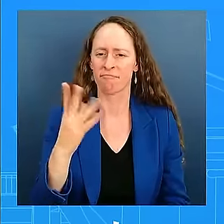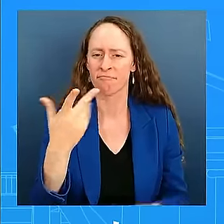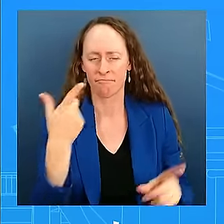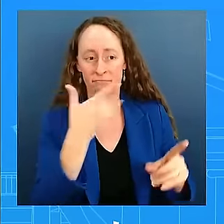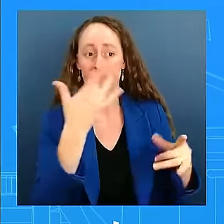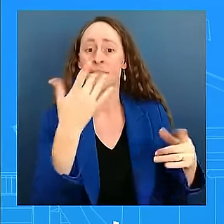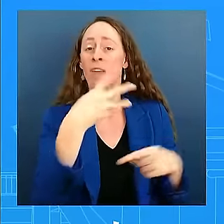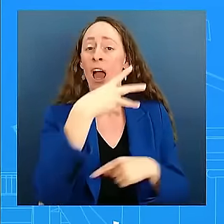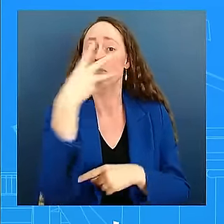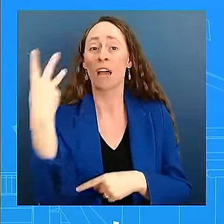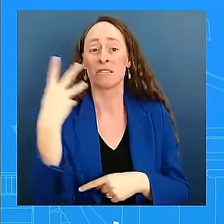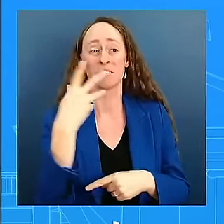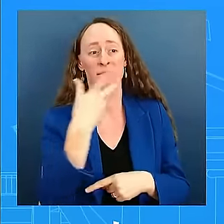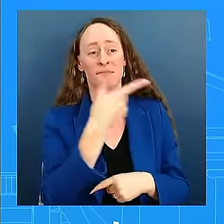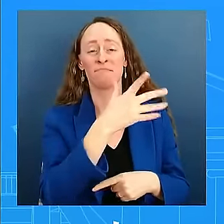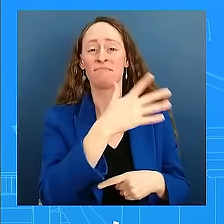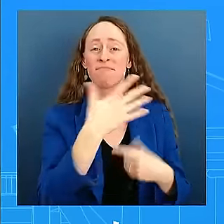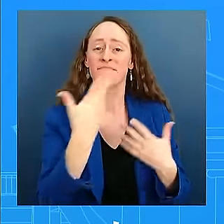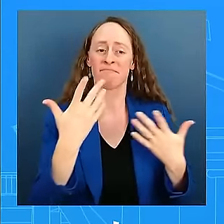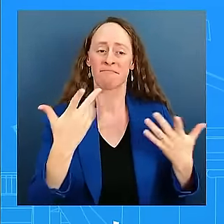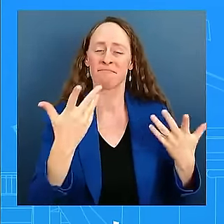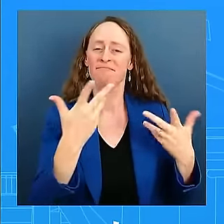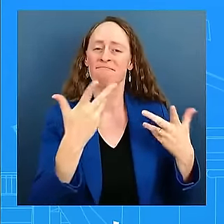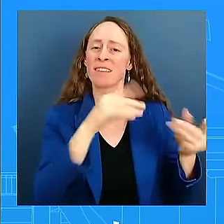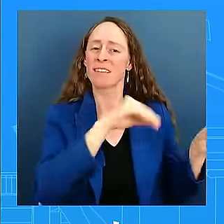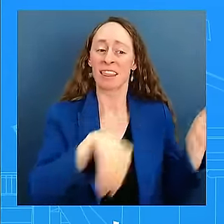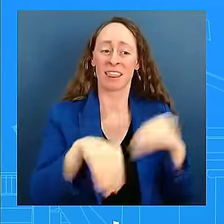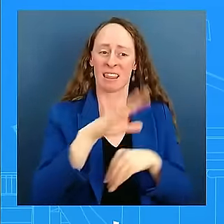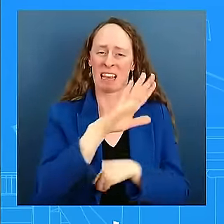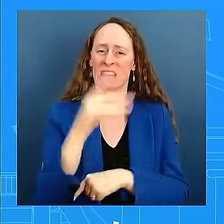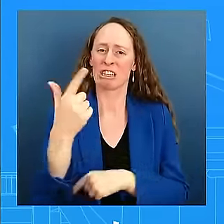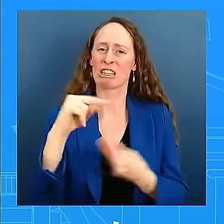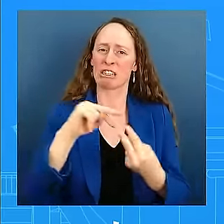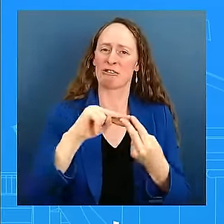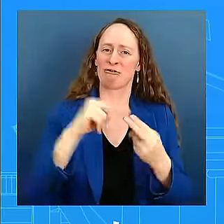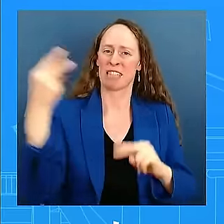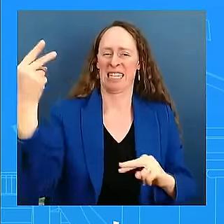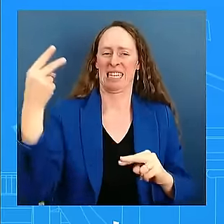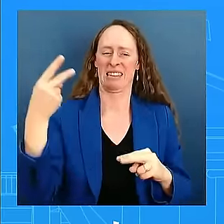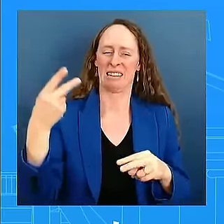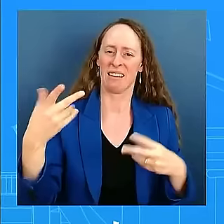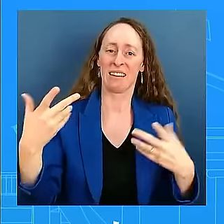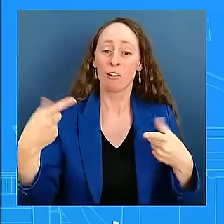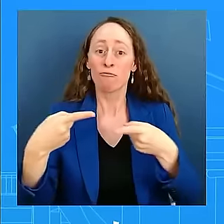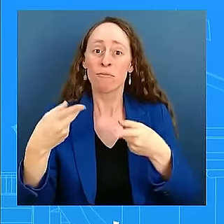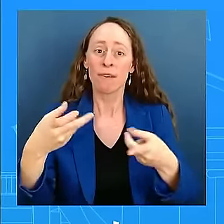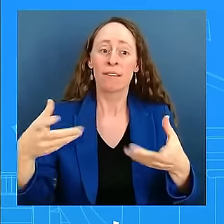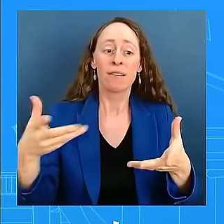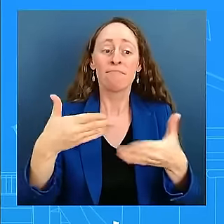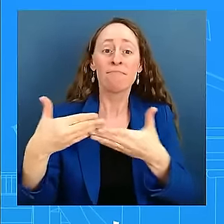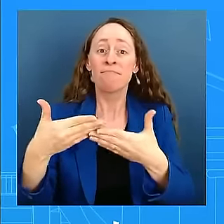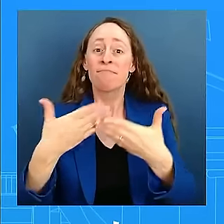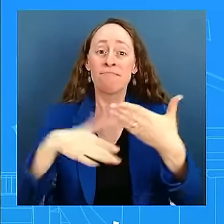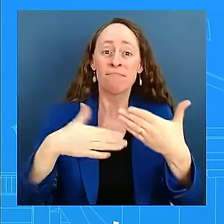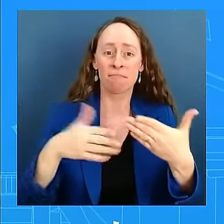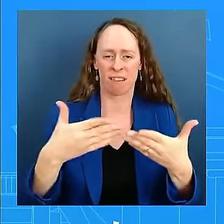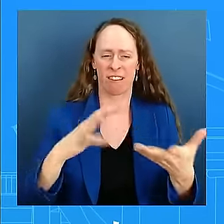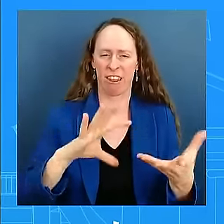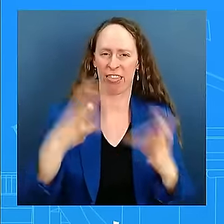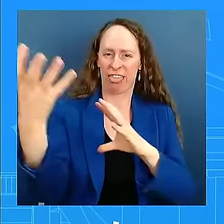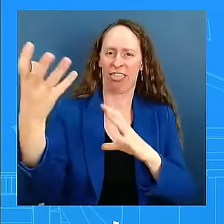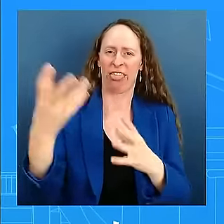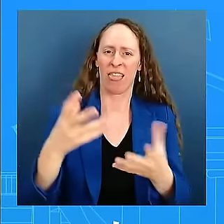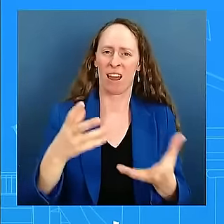that type of language is hateful, it's disgusting, it's inappropriate, and has no place in our country. I just talked about